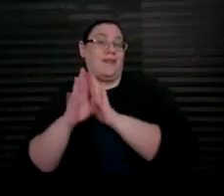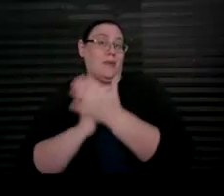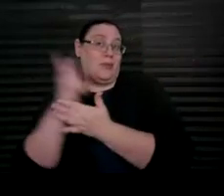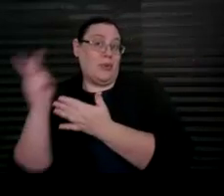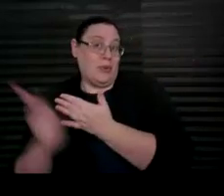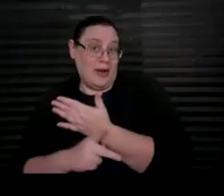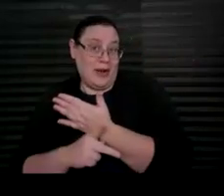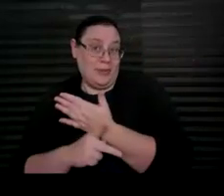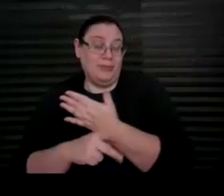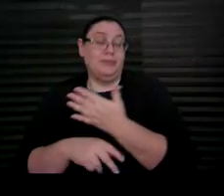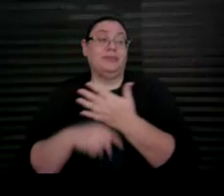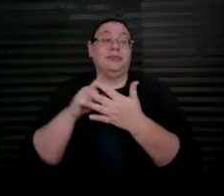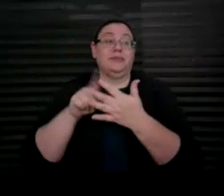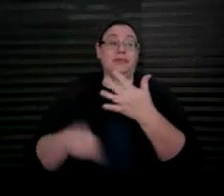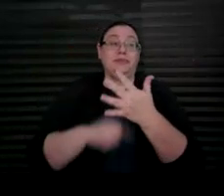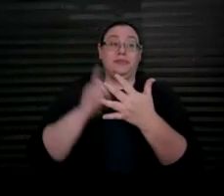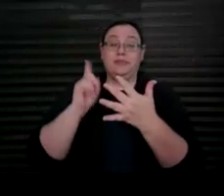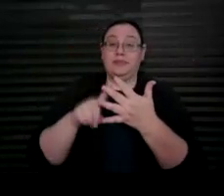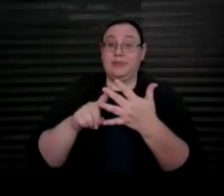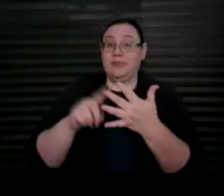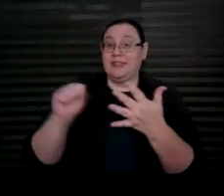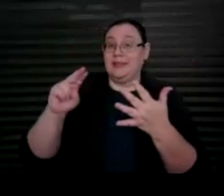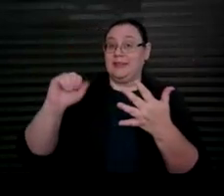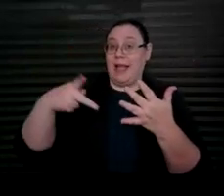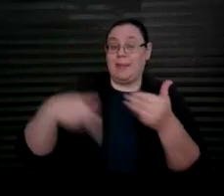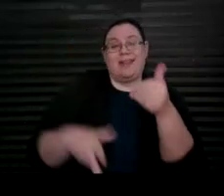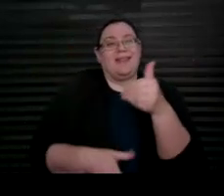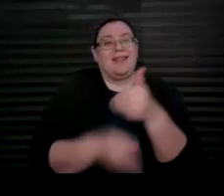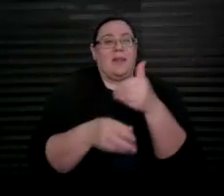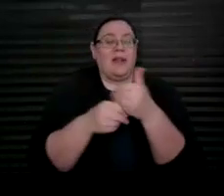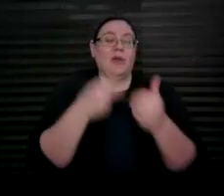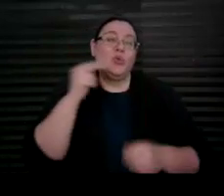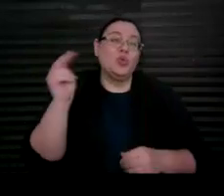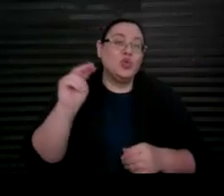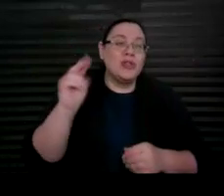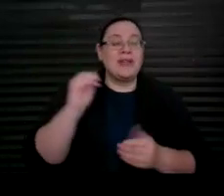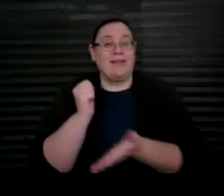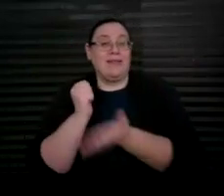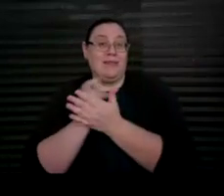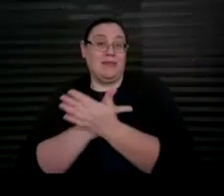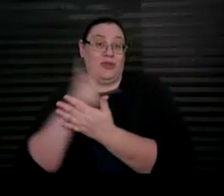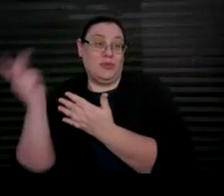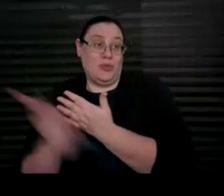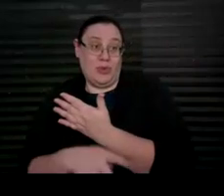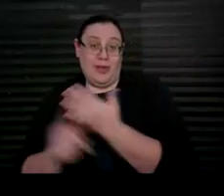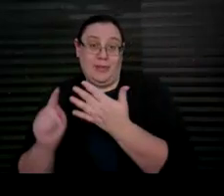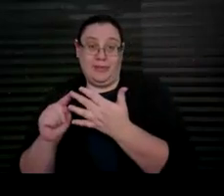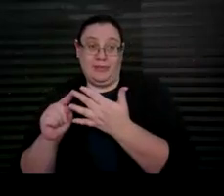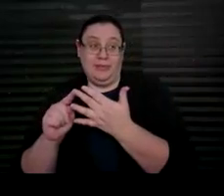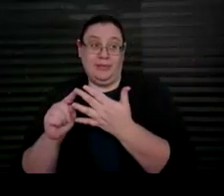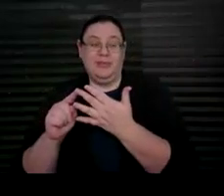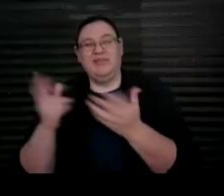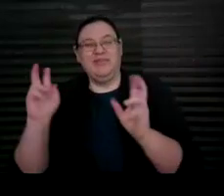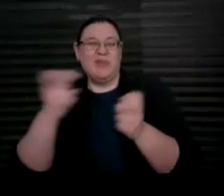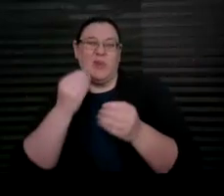through HUD • Supplemental Nutrition and Assistance Program, or SNAP Food Stamp